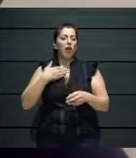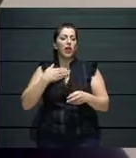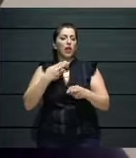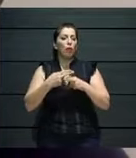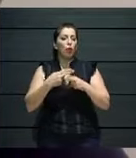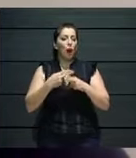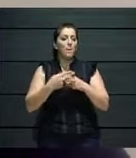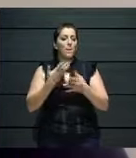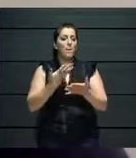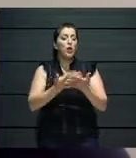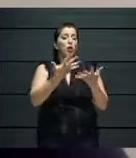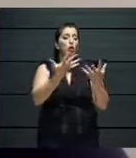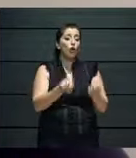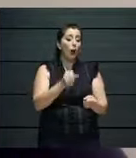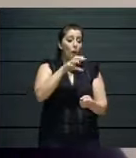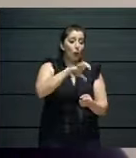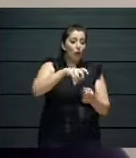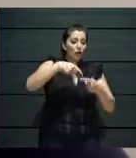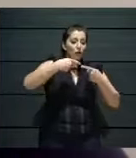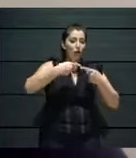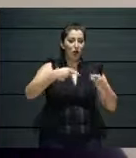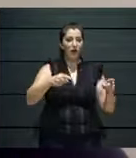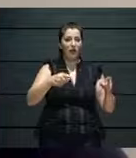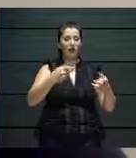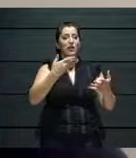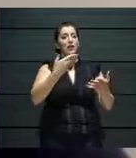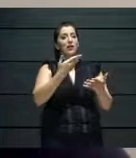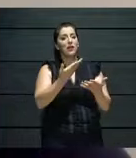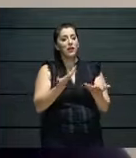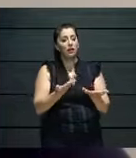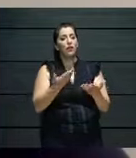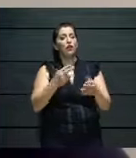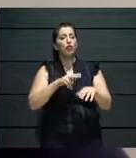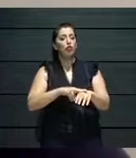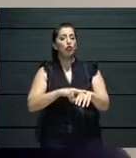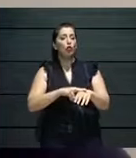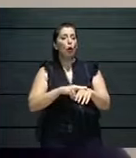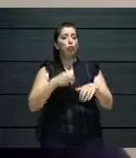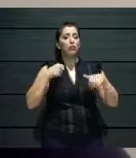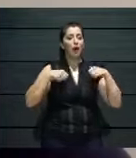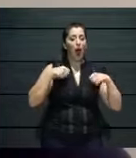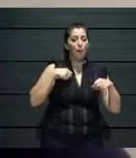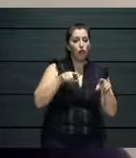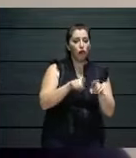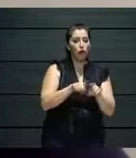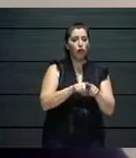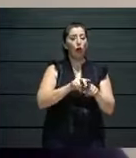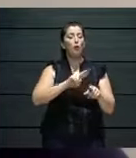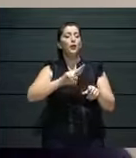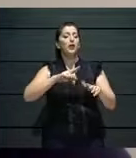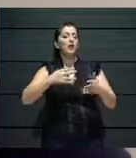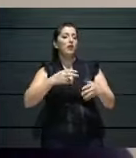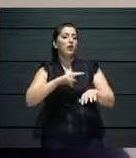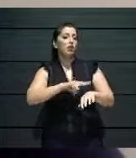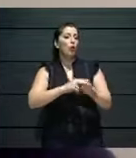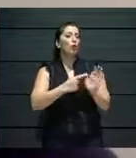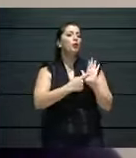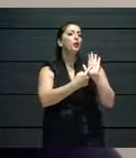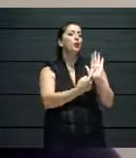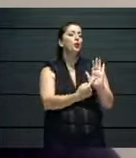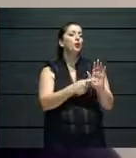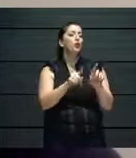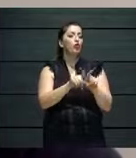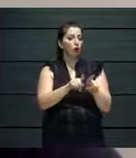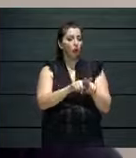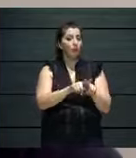audiences that experience a threshold to go to the theatre, and to audience that want to know more about us and our performances and speak to us live.